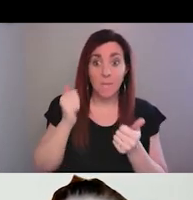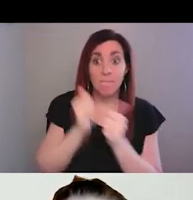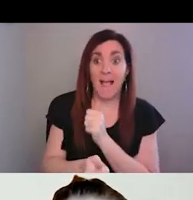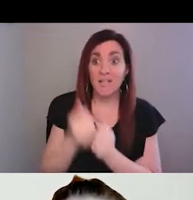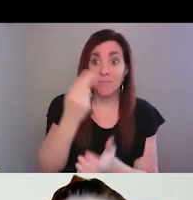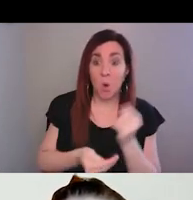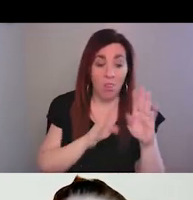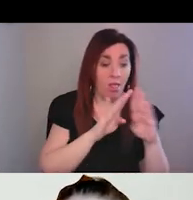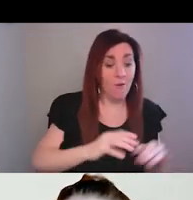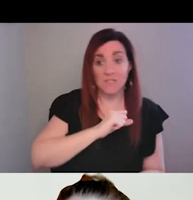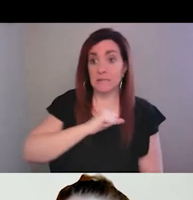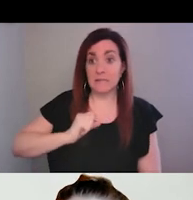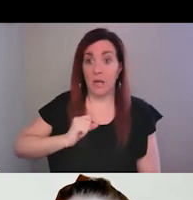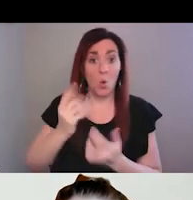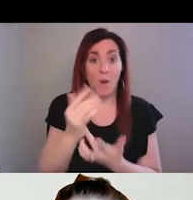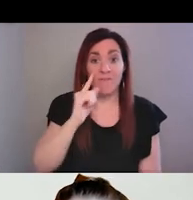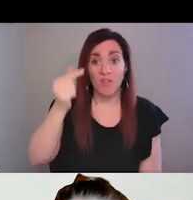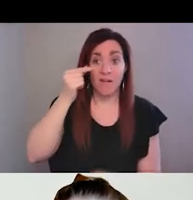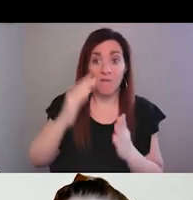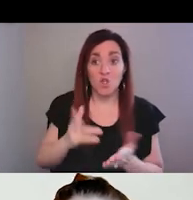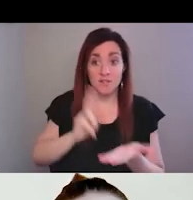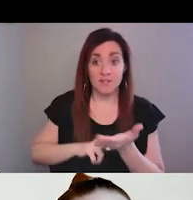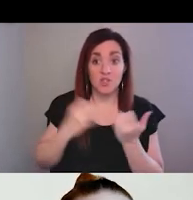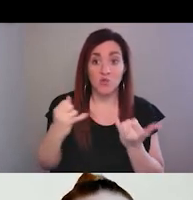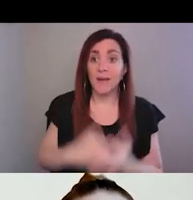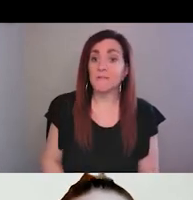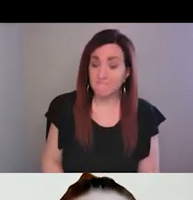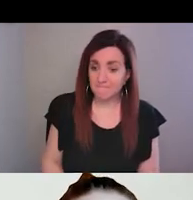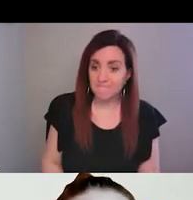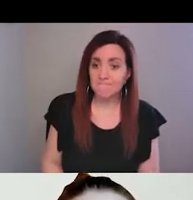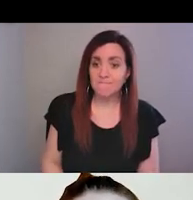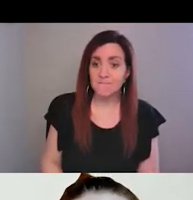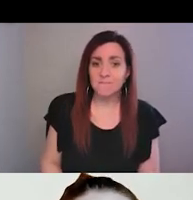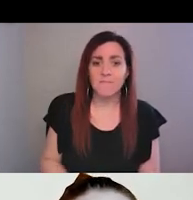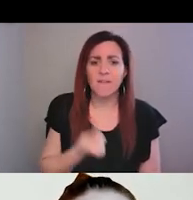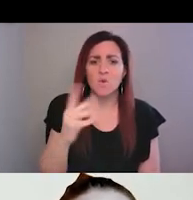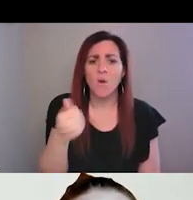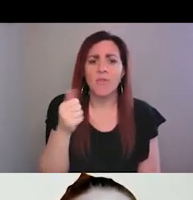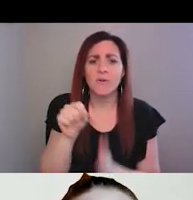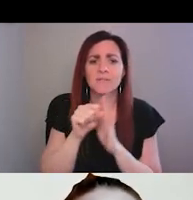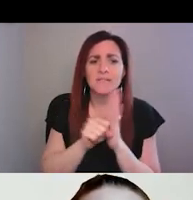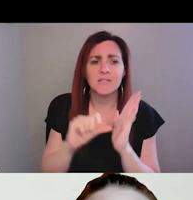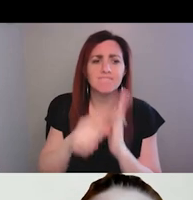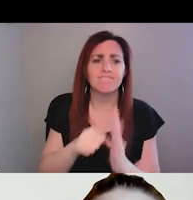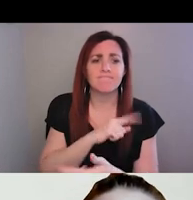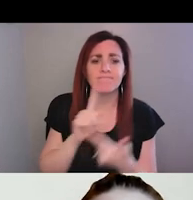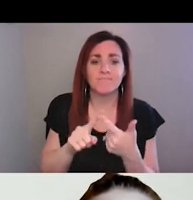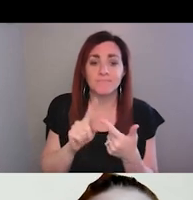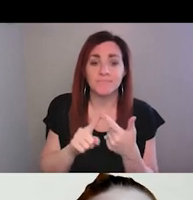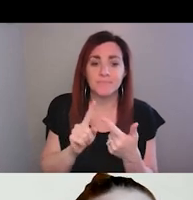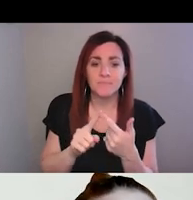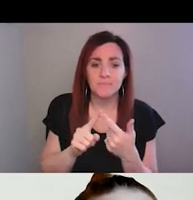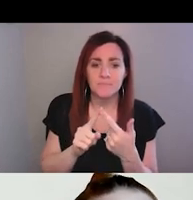chambers. This is just awaiting the governor's signature at this point. A few other states I wanted to highlight, um,